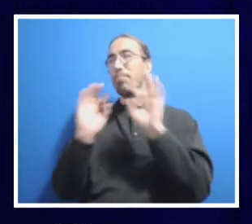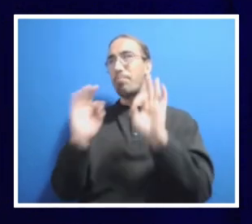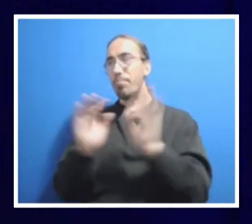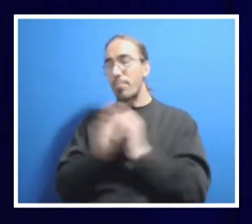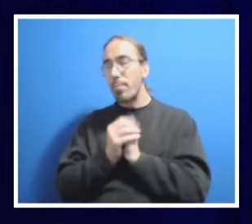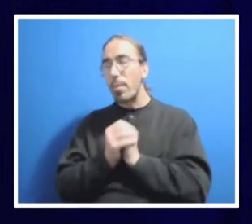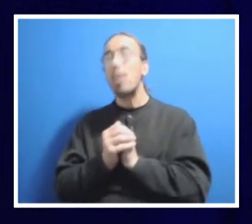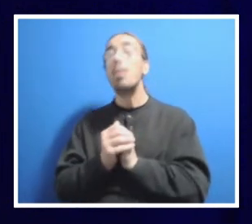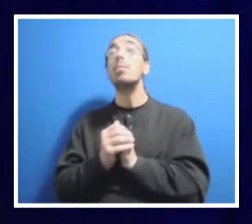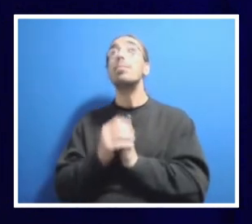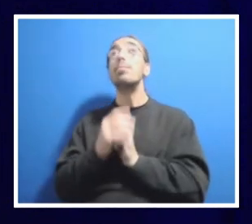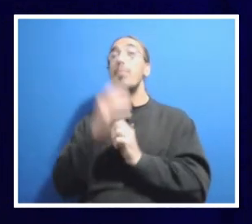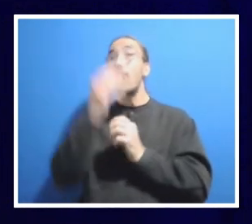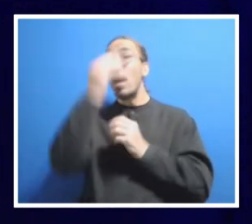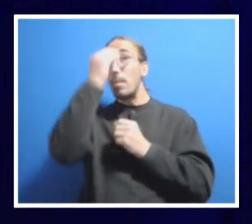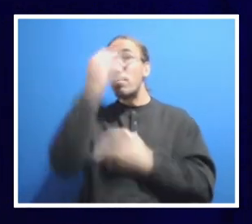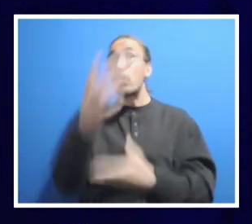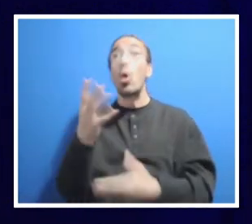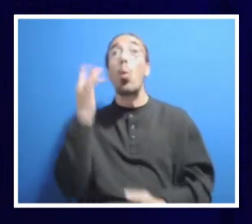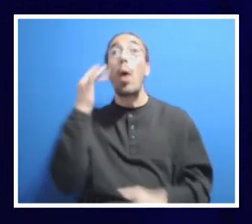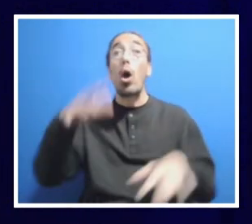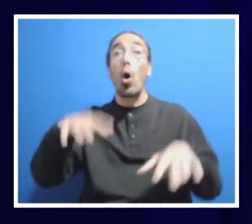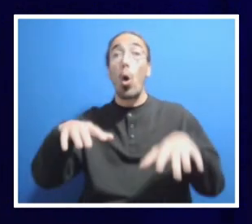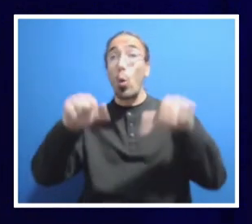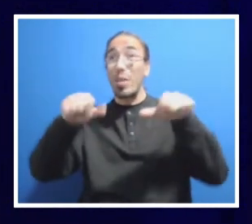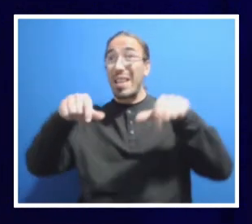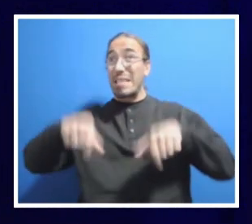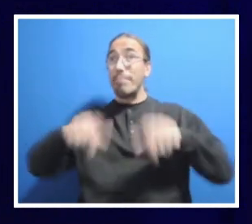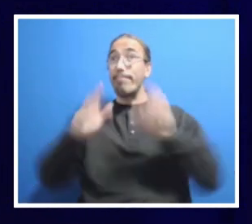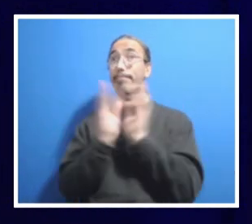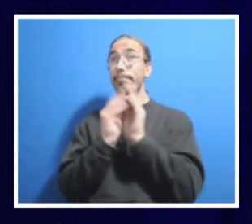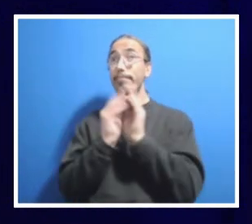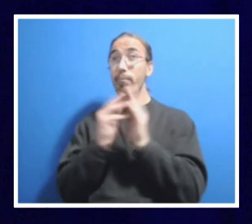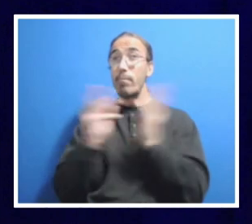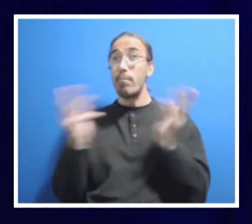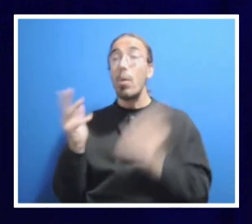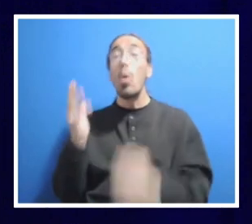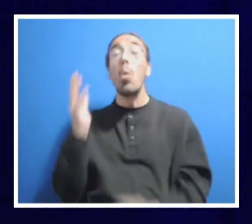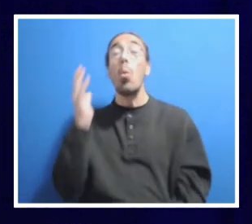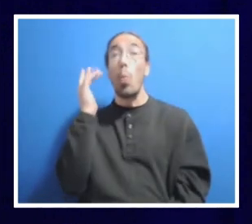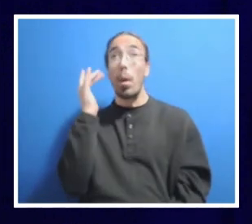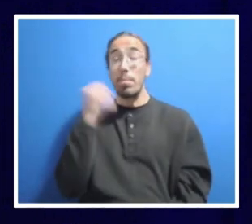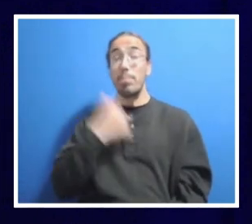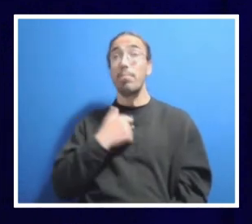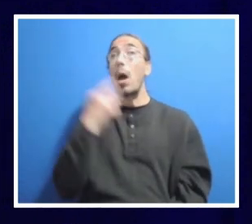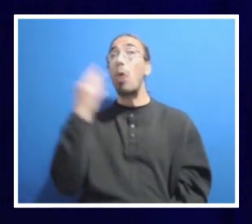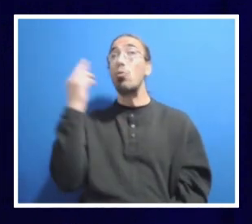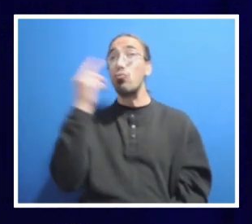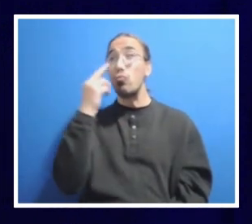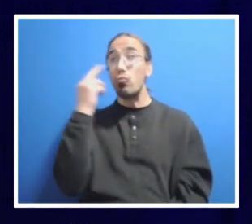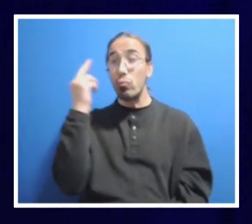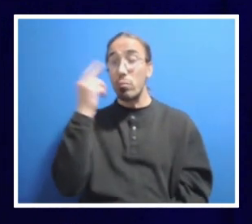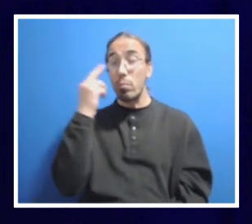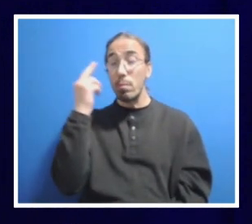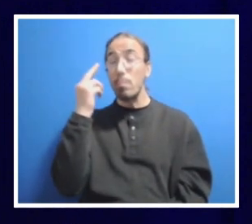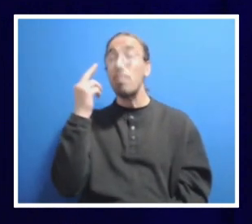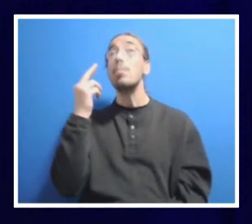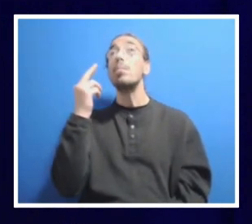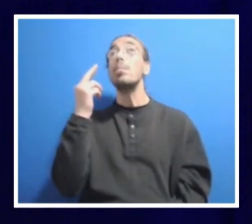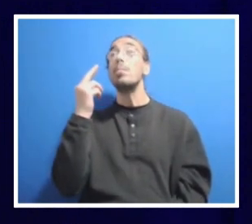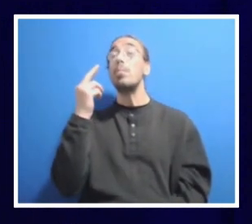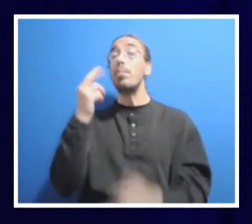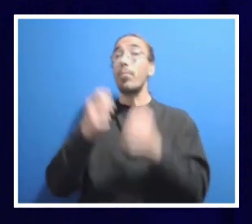this town hall. I wanted to do this because I realized that even among the senior most leadership